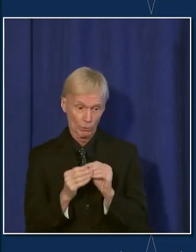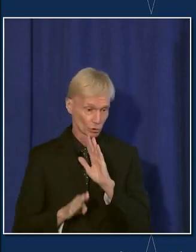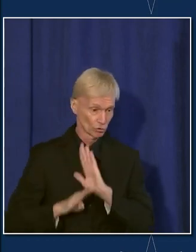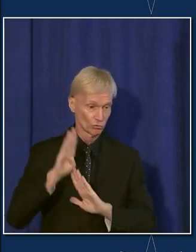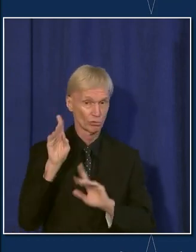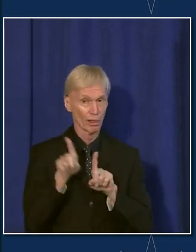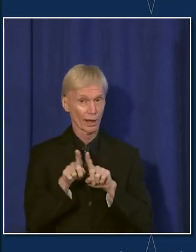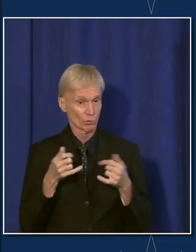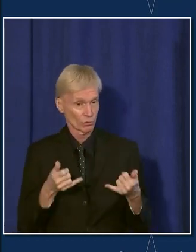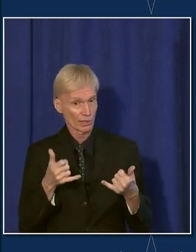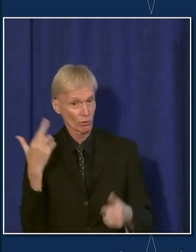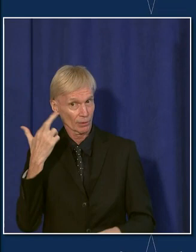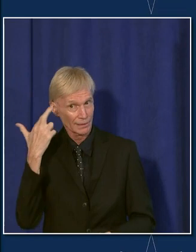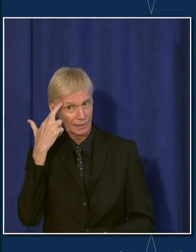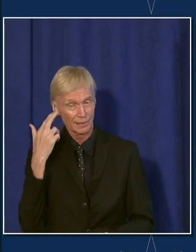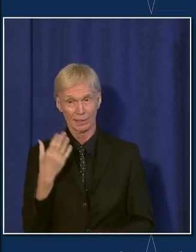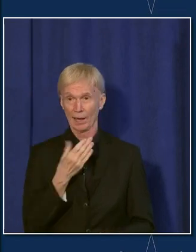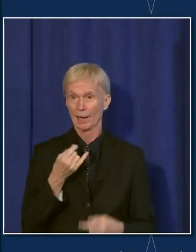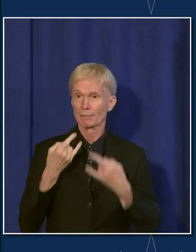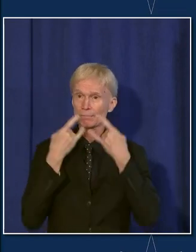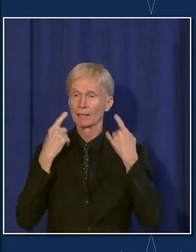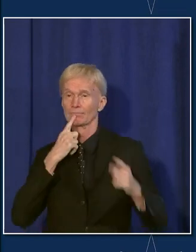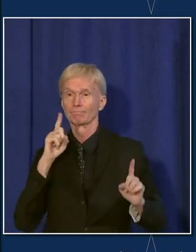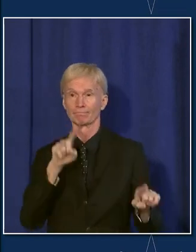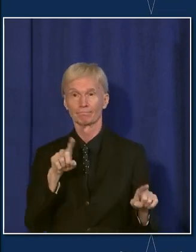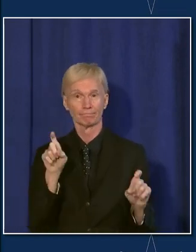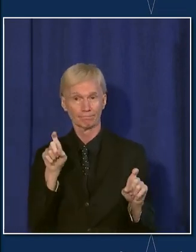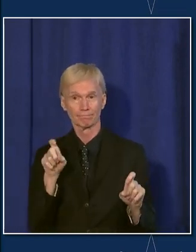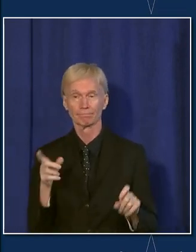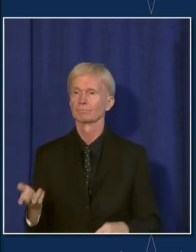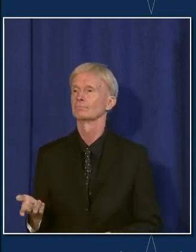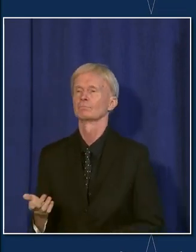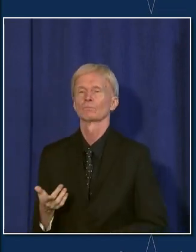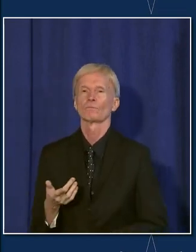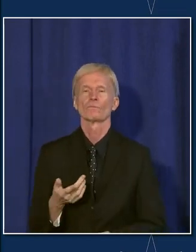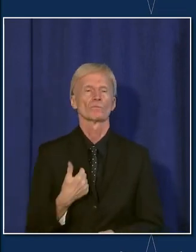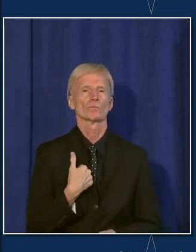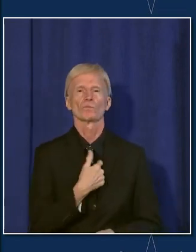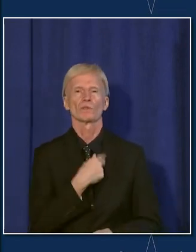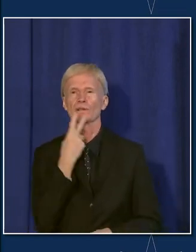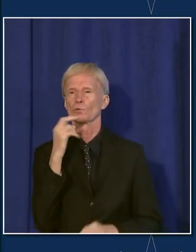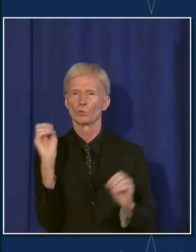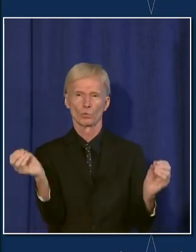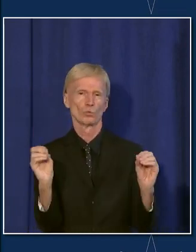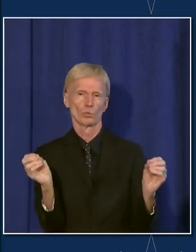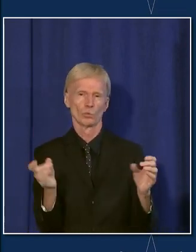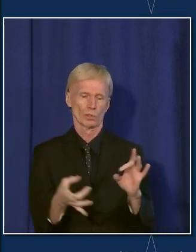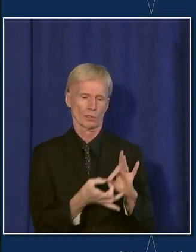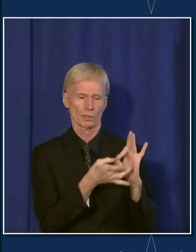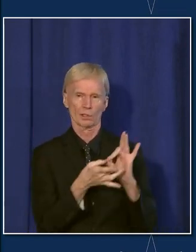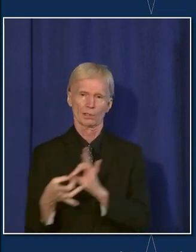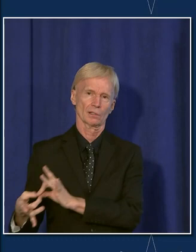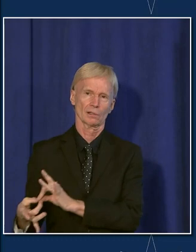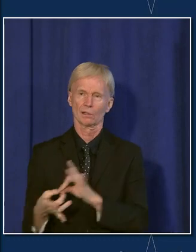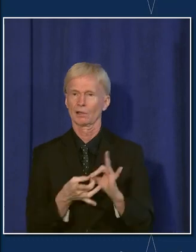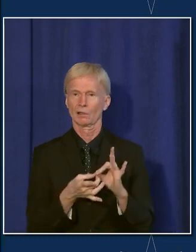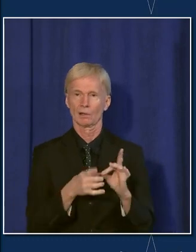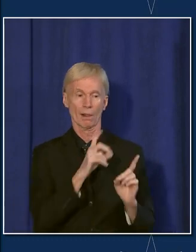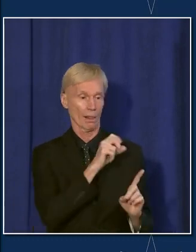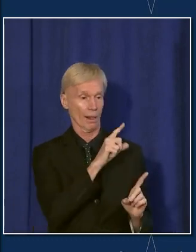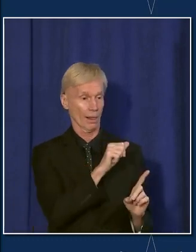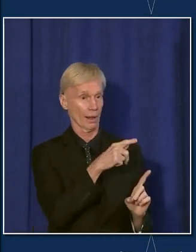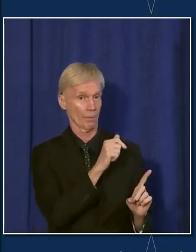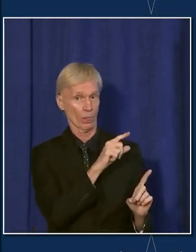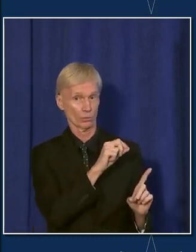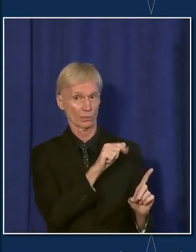just acknowledged today and the mask mandate you just delivered? Yeah. We are not seeing any connection related to Lollapalooza. We've not had new data suggesting